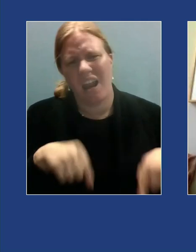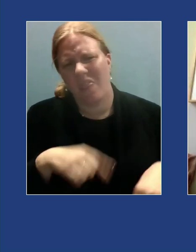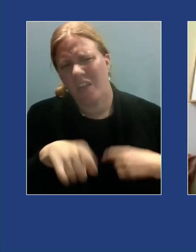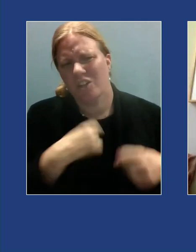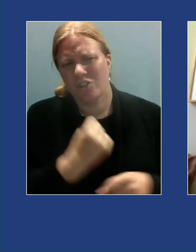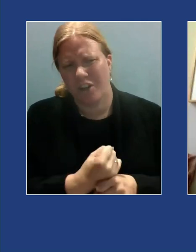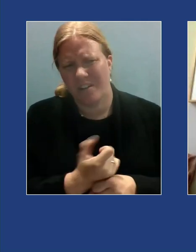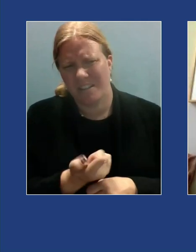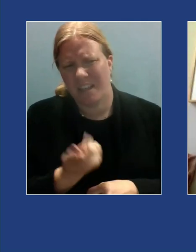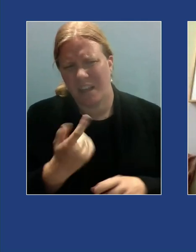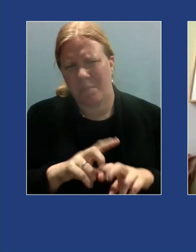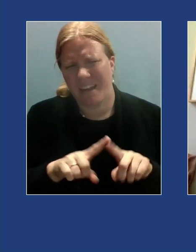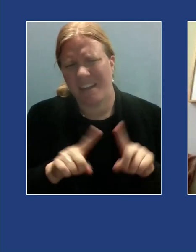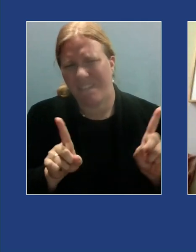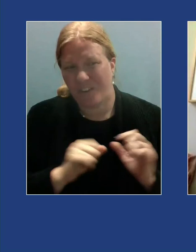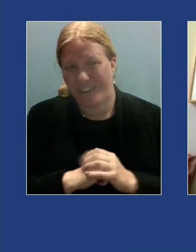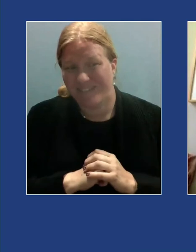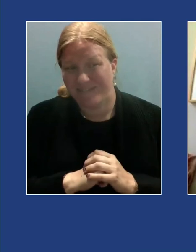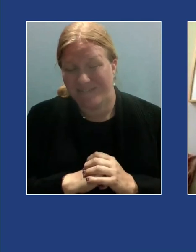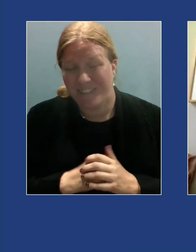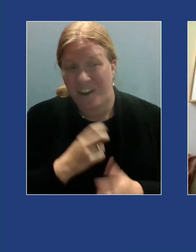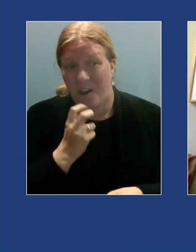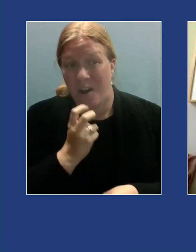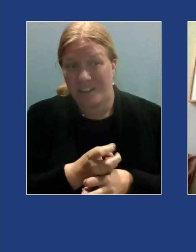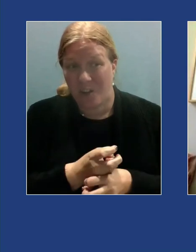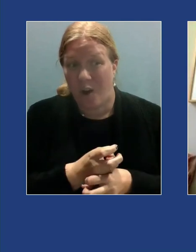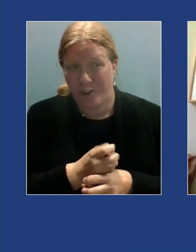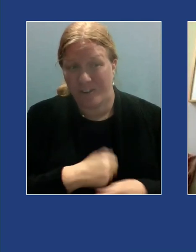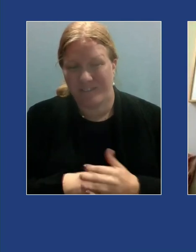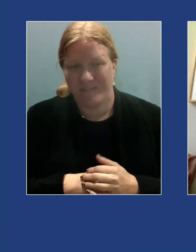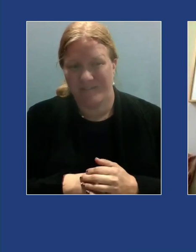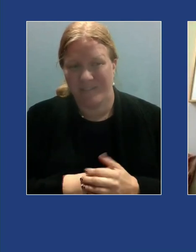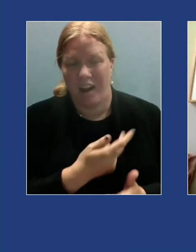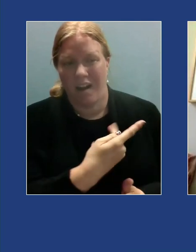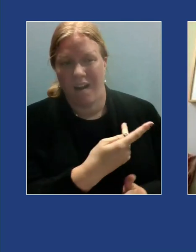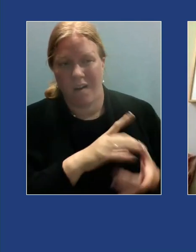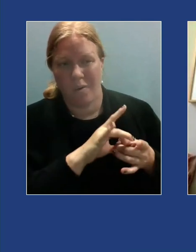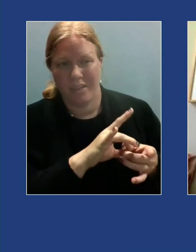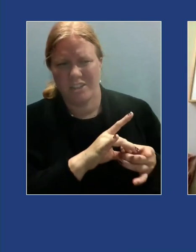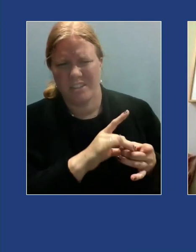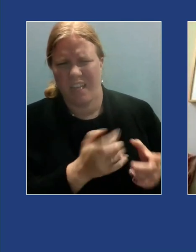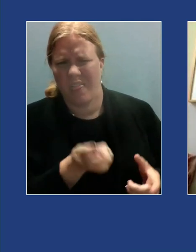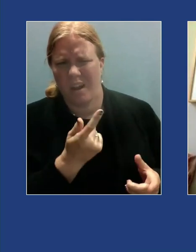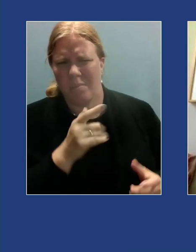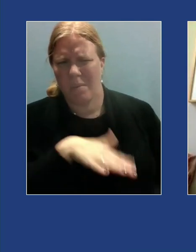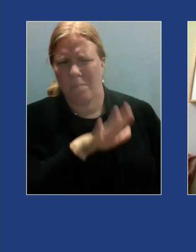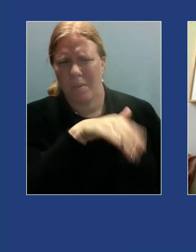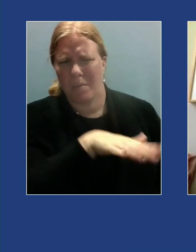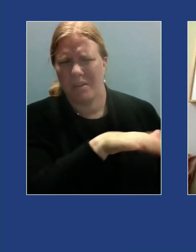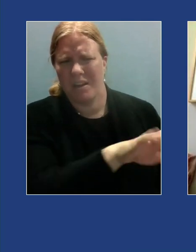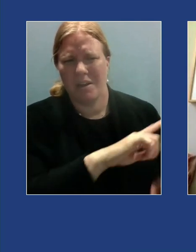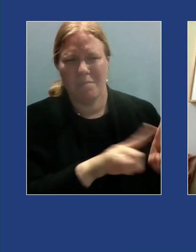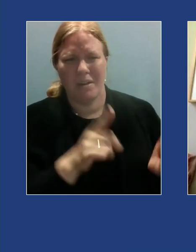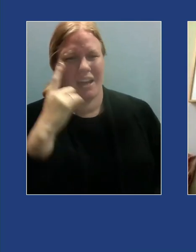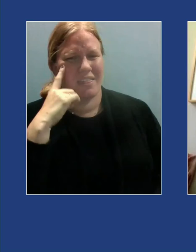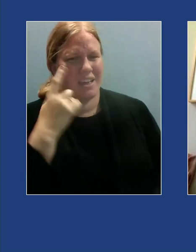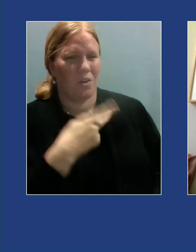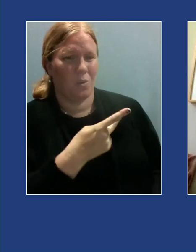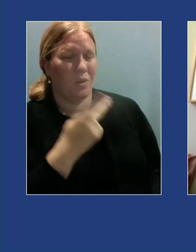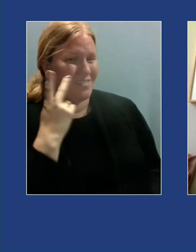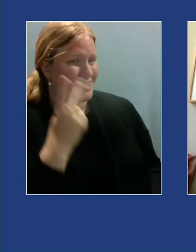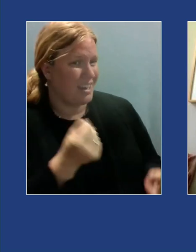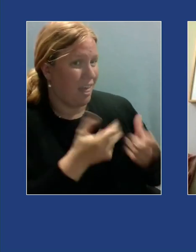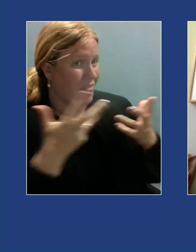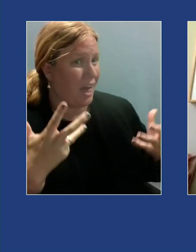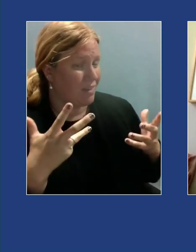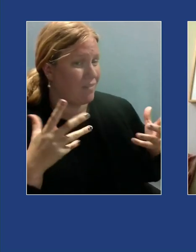it's been a little bit harder our relationship has been in a bumpier place although I think we've seen a lot of positive points of connection over the past few weeks